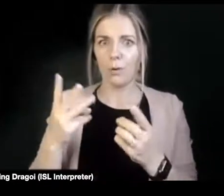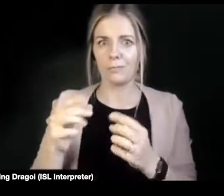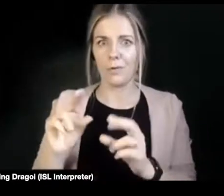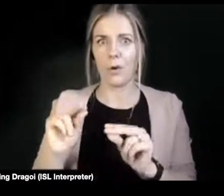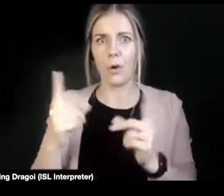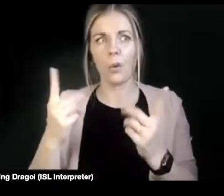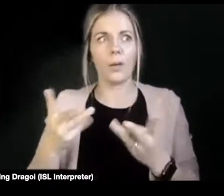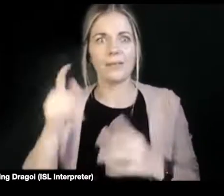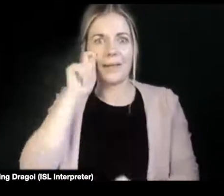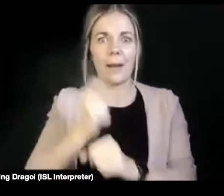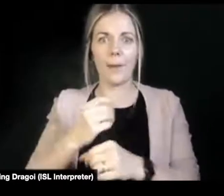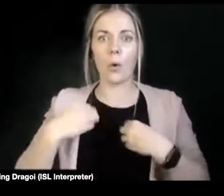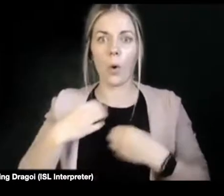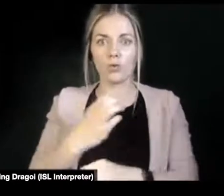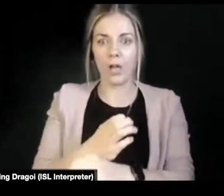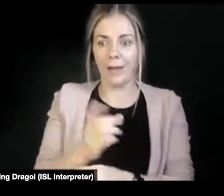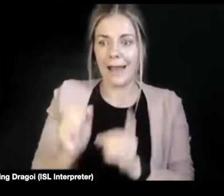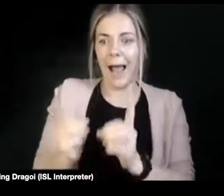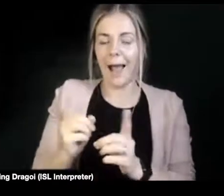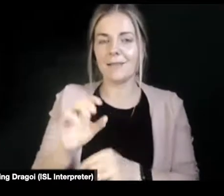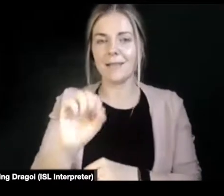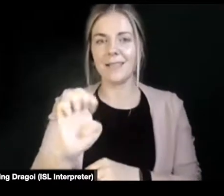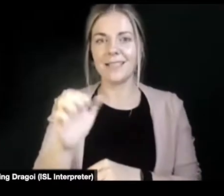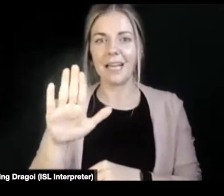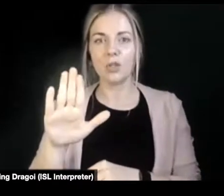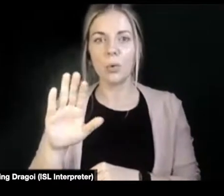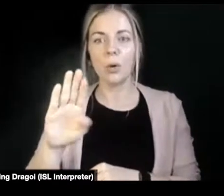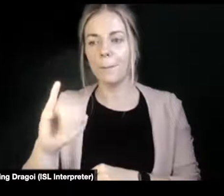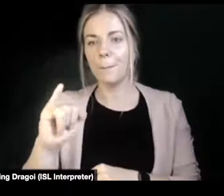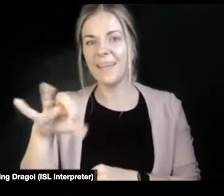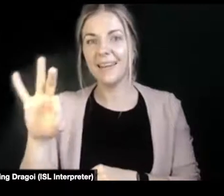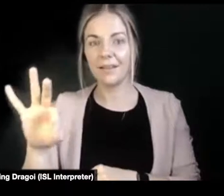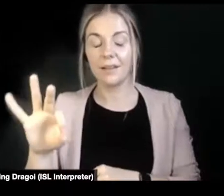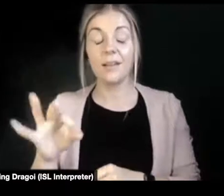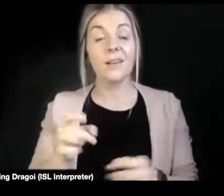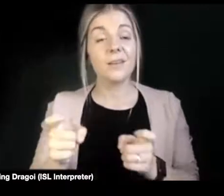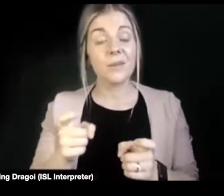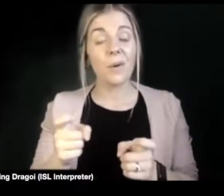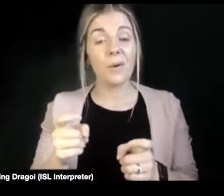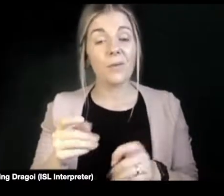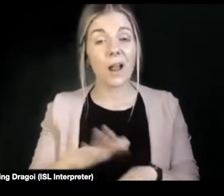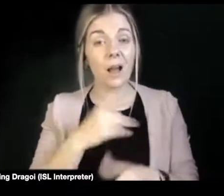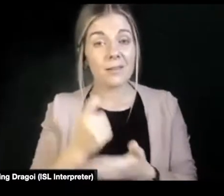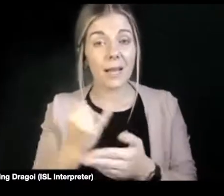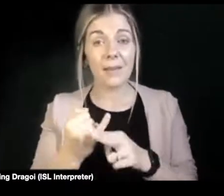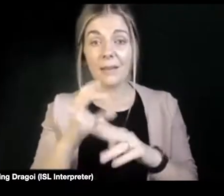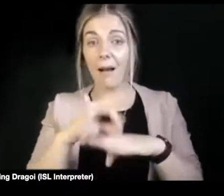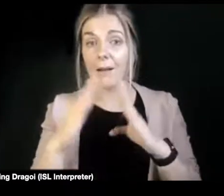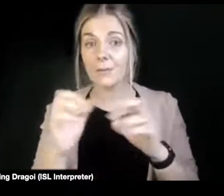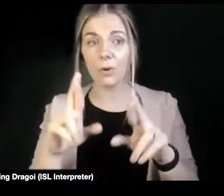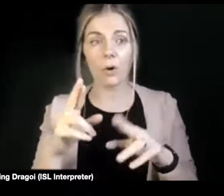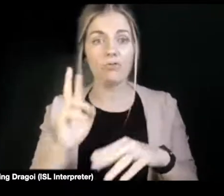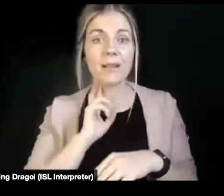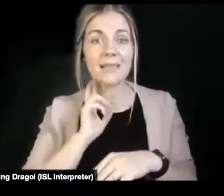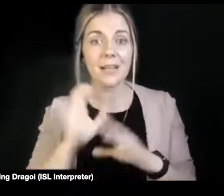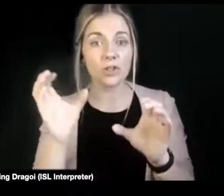we're kind of, and then, of course, there was a lot of, people spent a lot of time in hospitals or in residential care where sexuality